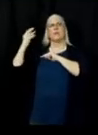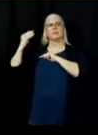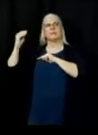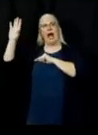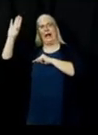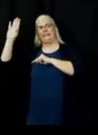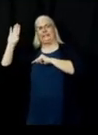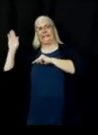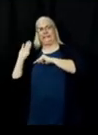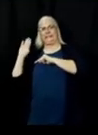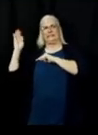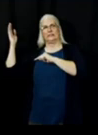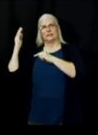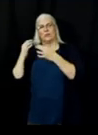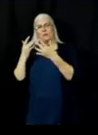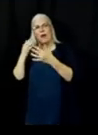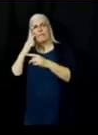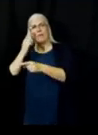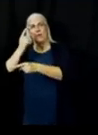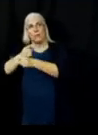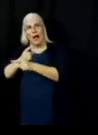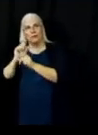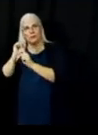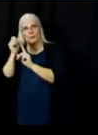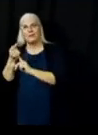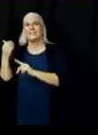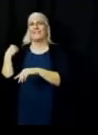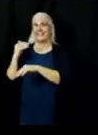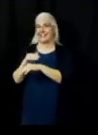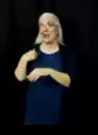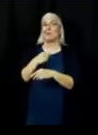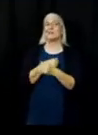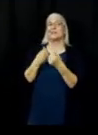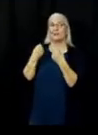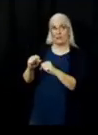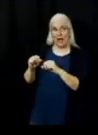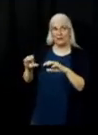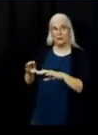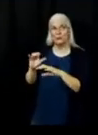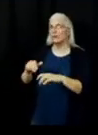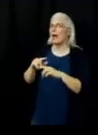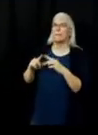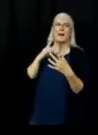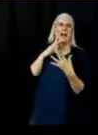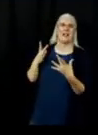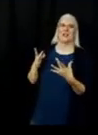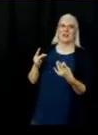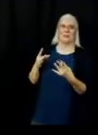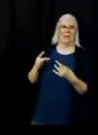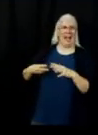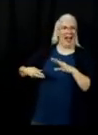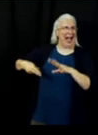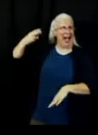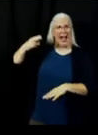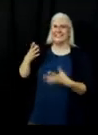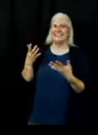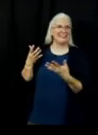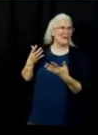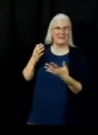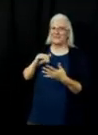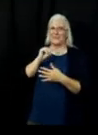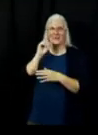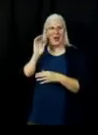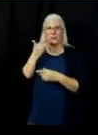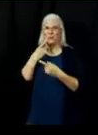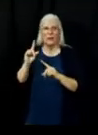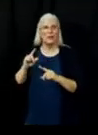conditions. They tried it last night. The humidities were too high. They had to stop it. They're going to try it again this afternoon and tonight. have a good plan in